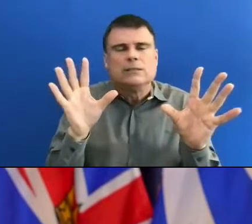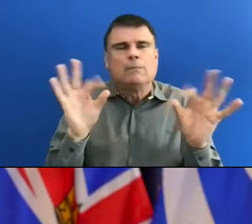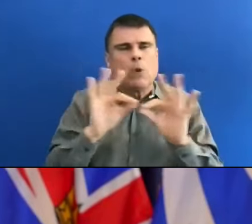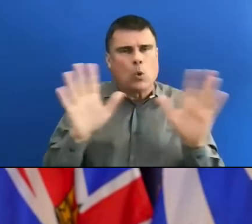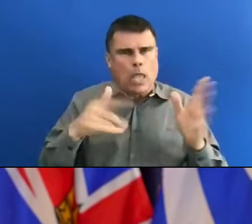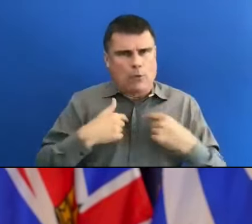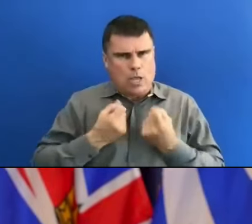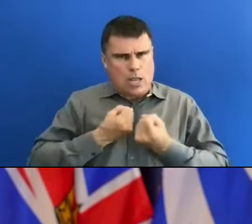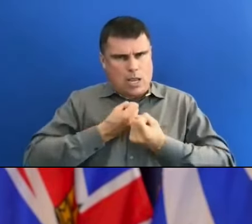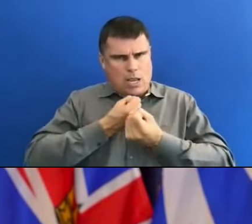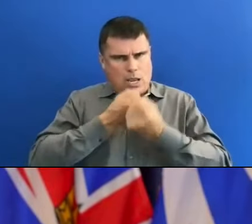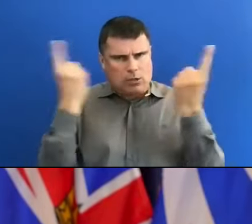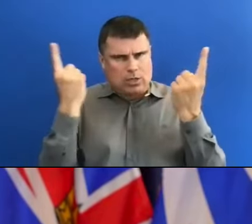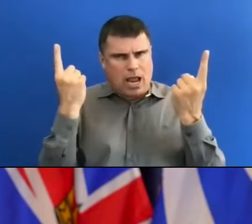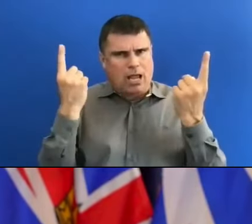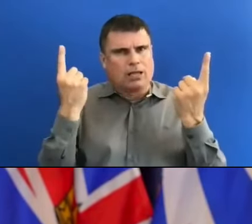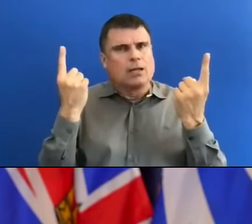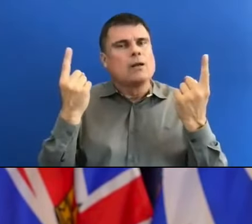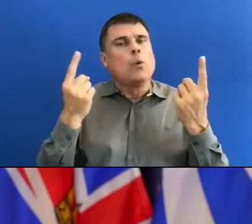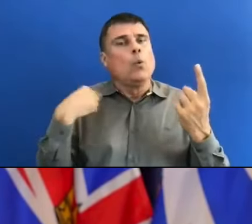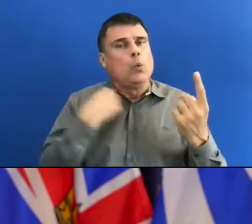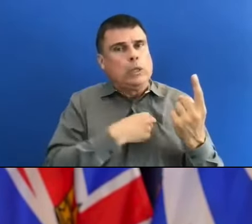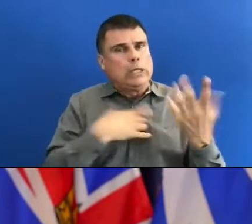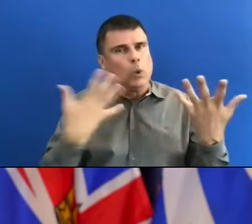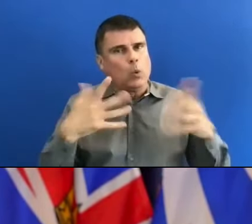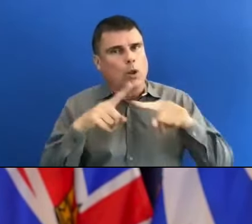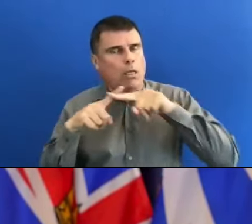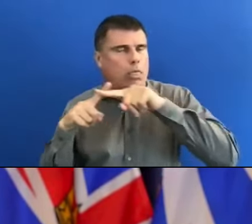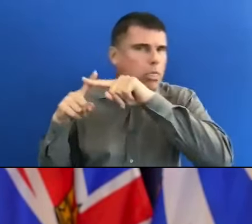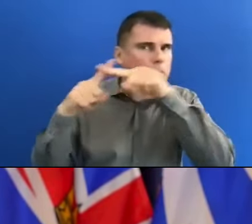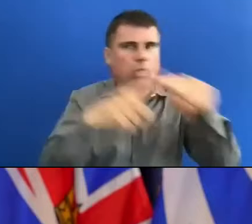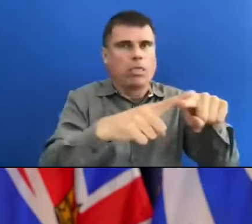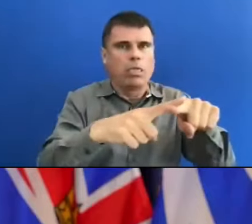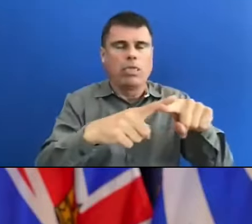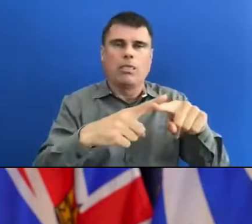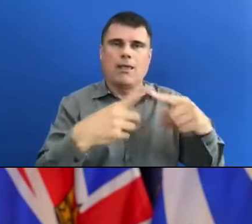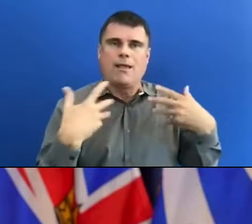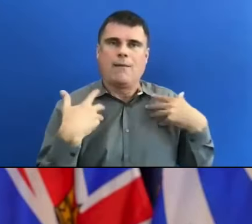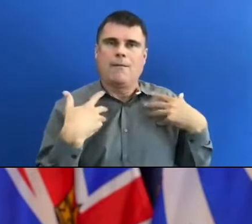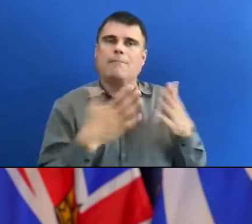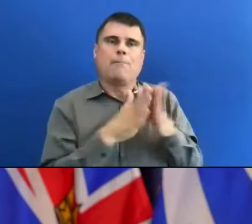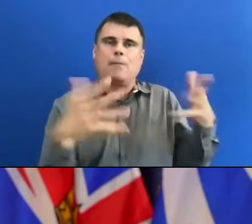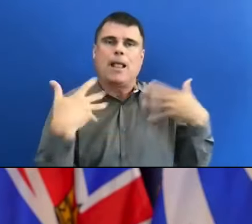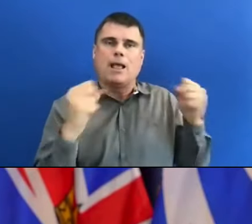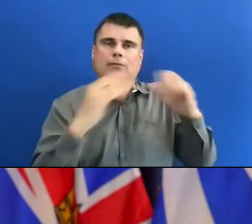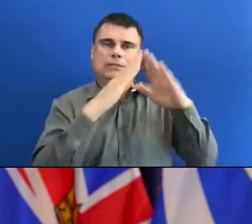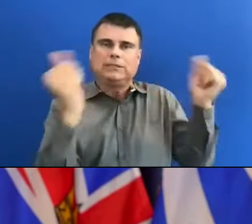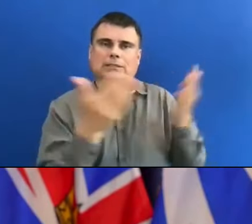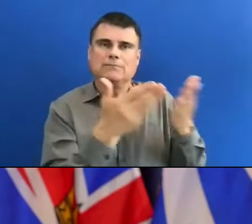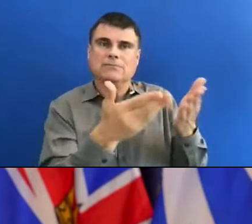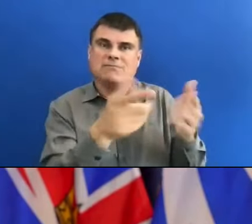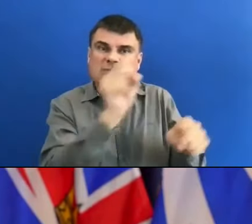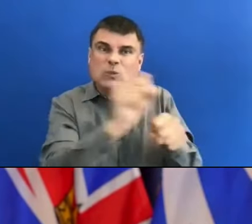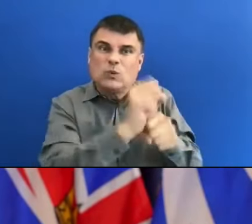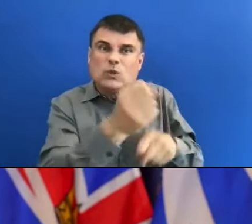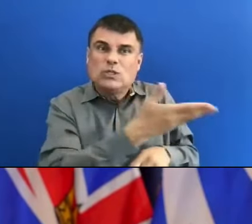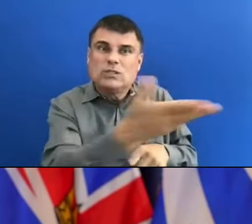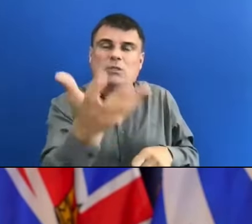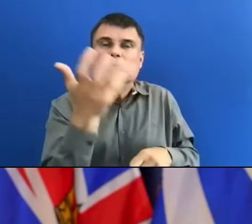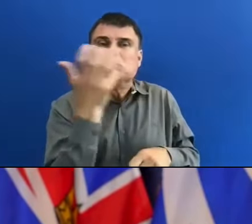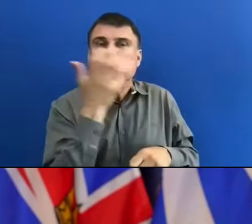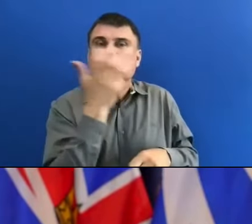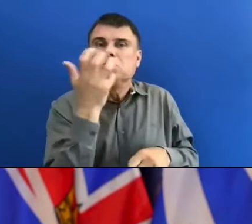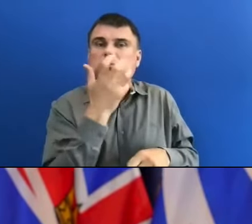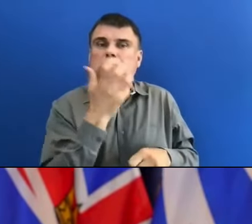how much we count on the people who work in healthcare and how much we count on each other. I ask people, especially as we